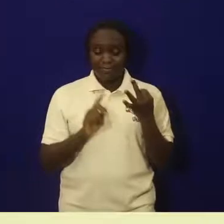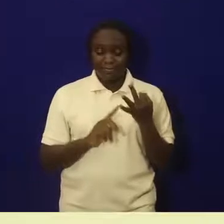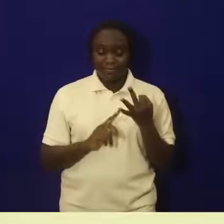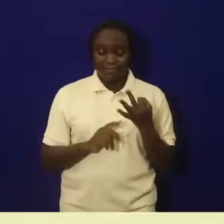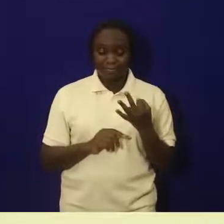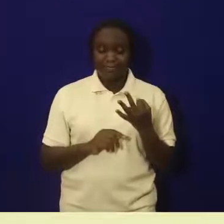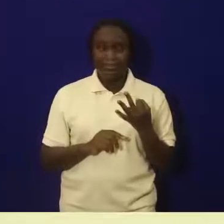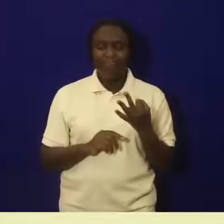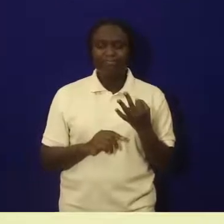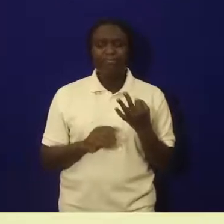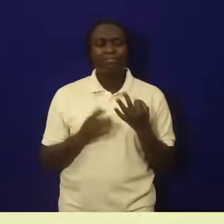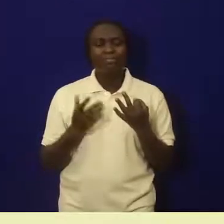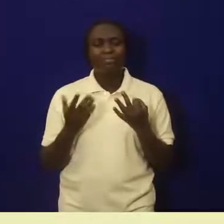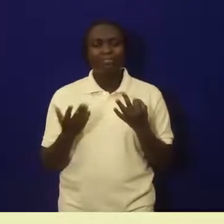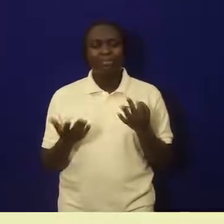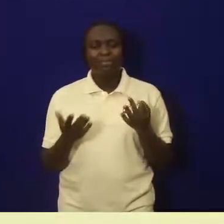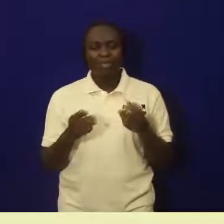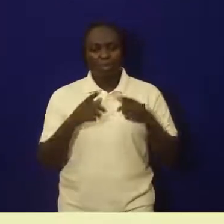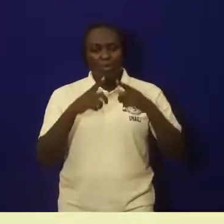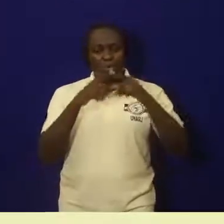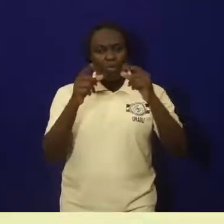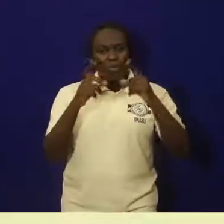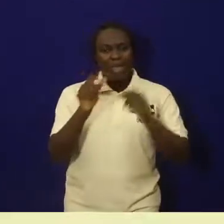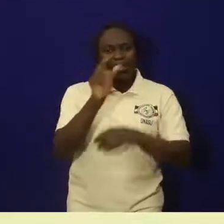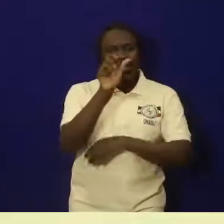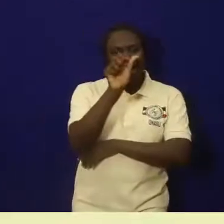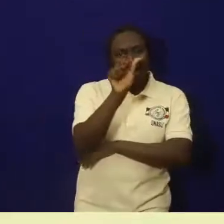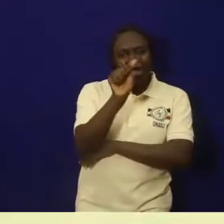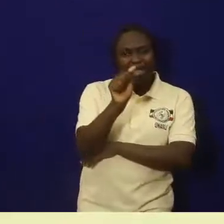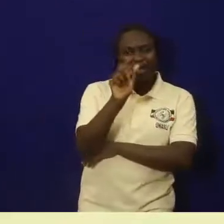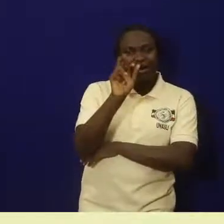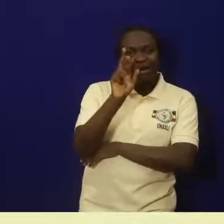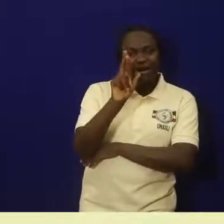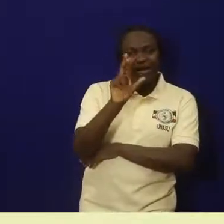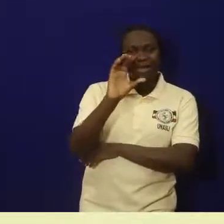What is Akiyoro-je?